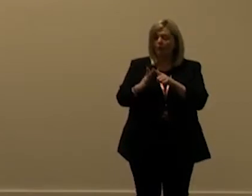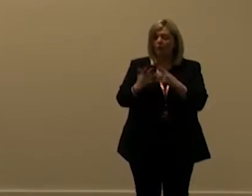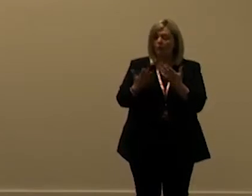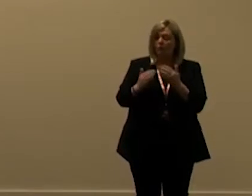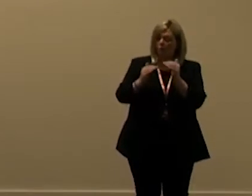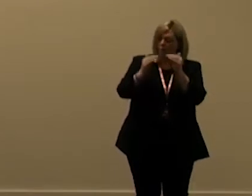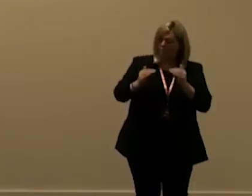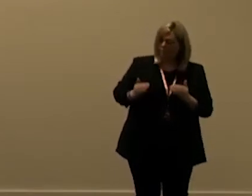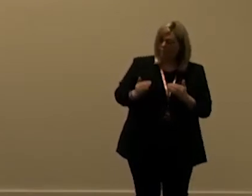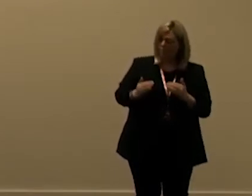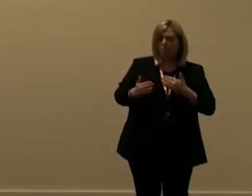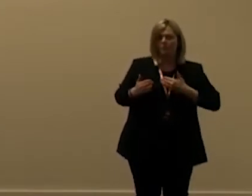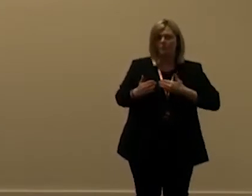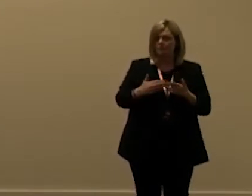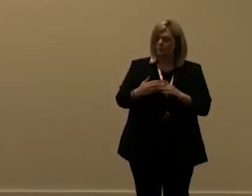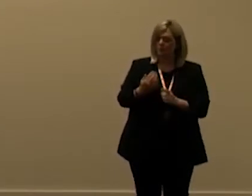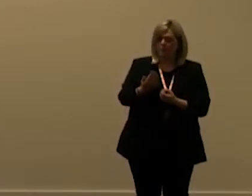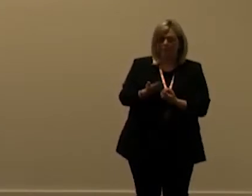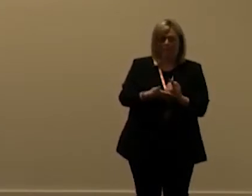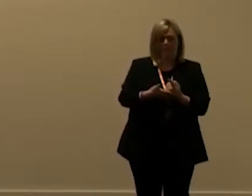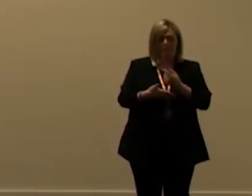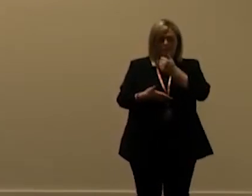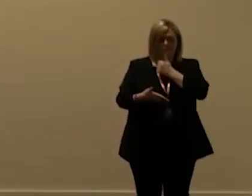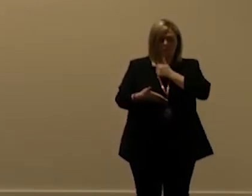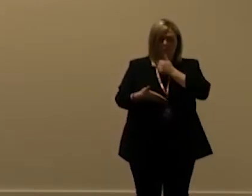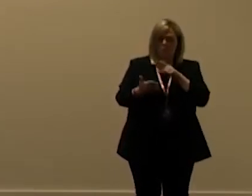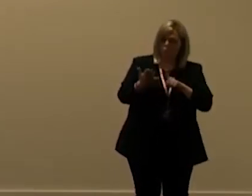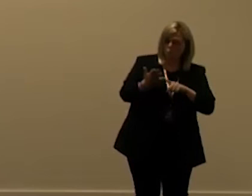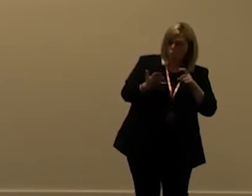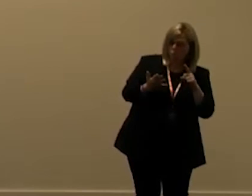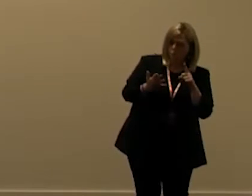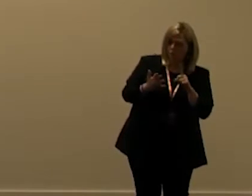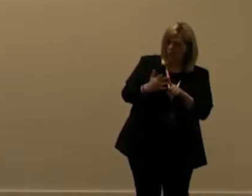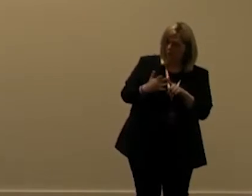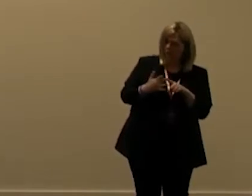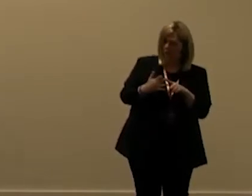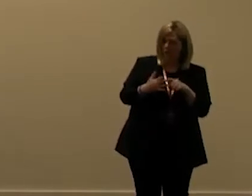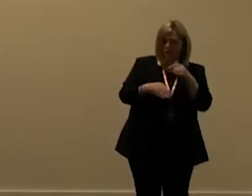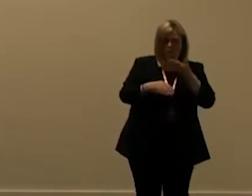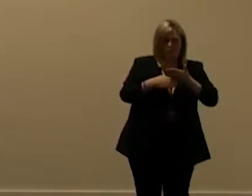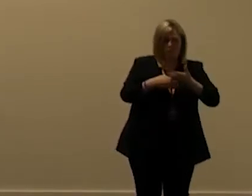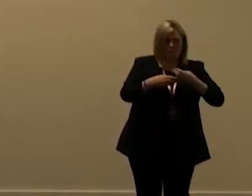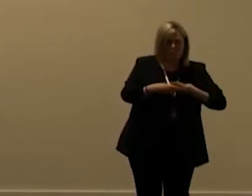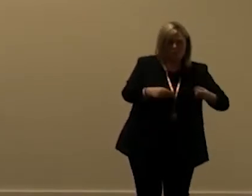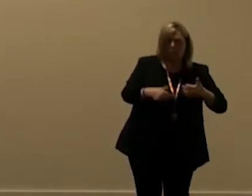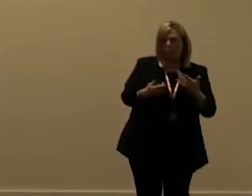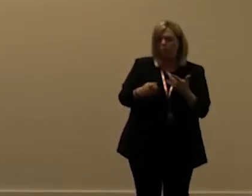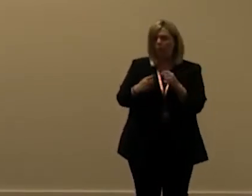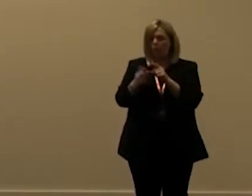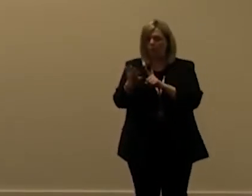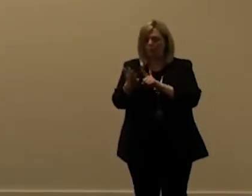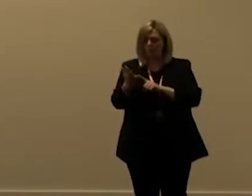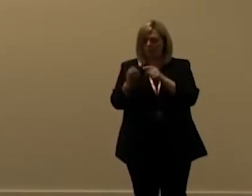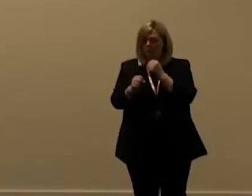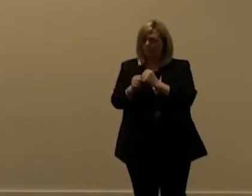do in irrespectively of if you're using the ui if you're doing workflows if you're doing plugins if it's